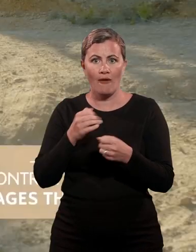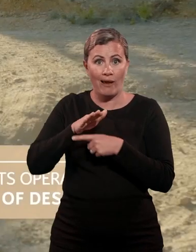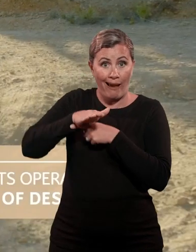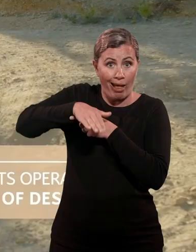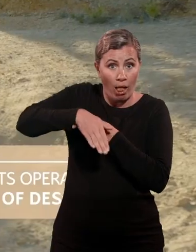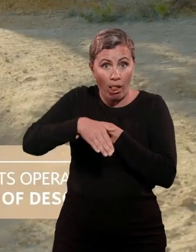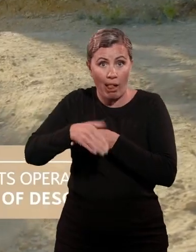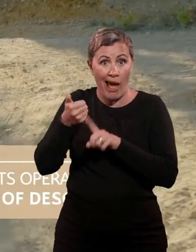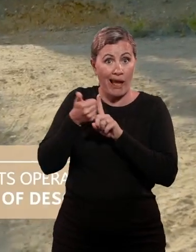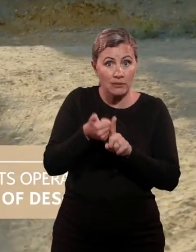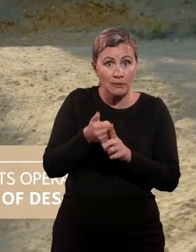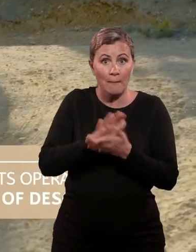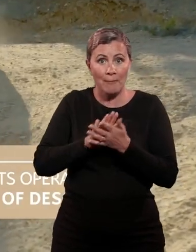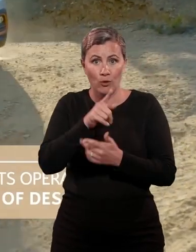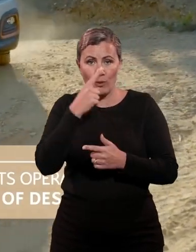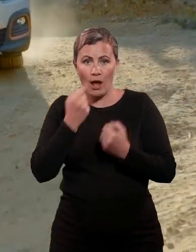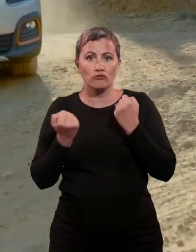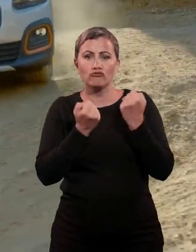steep descents. Impressive stuff!